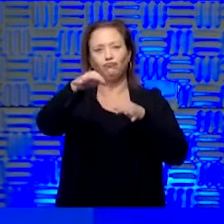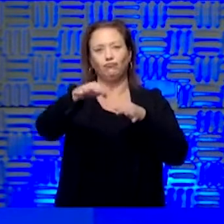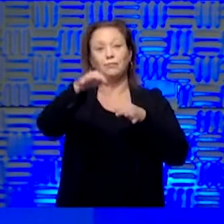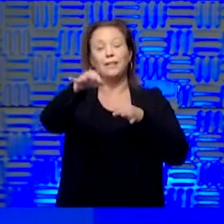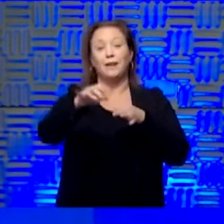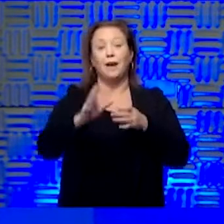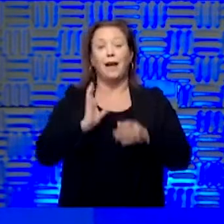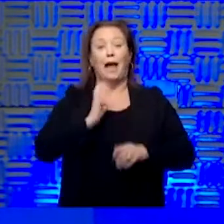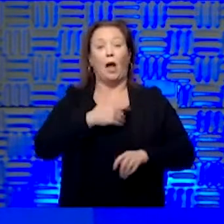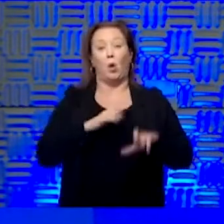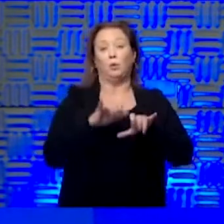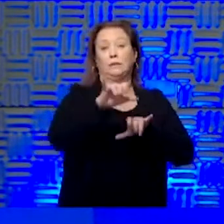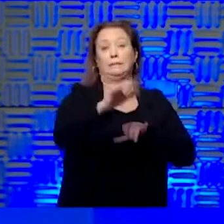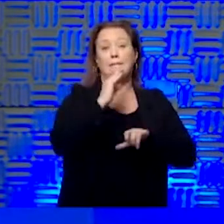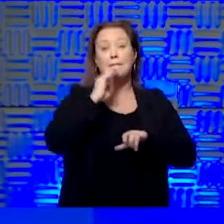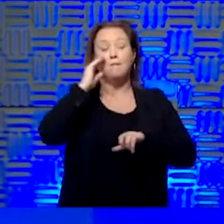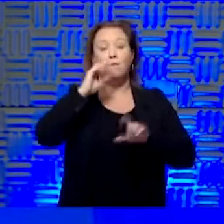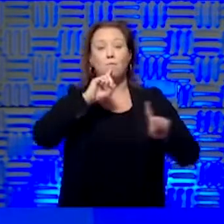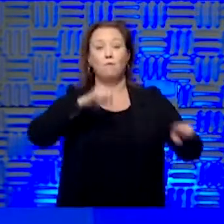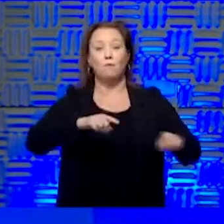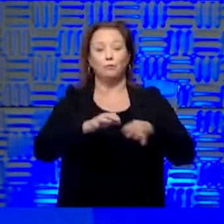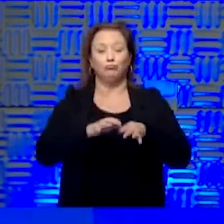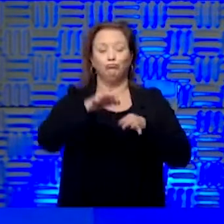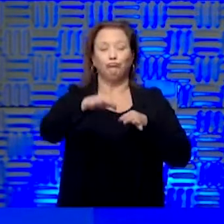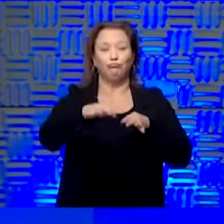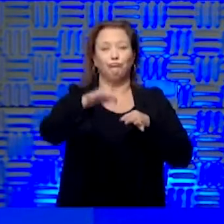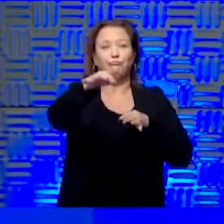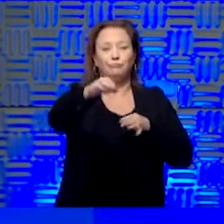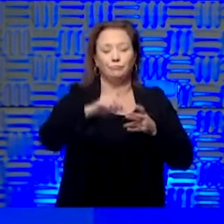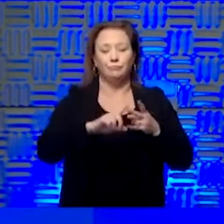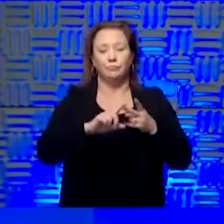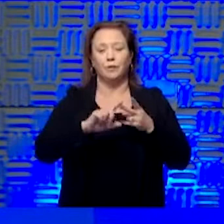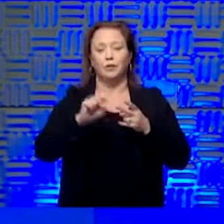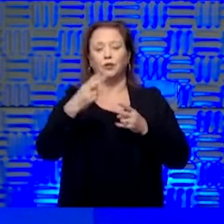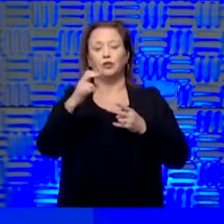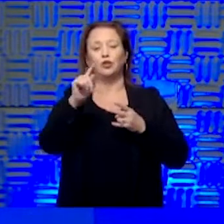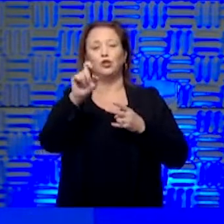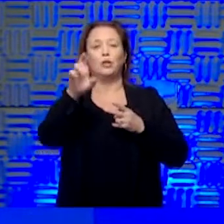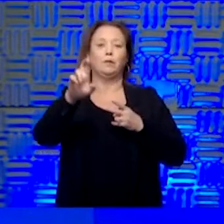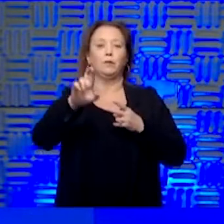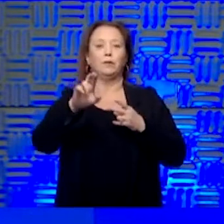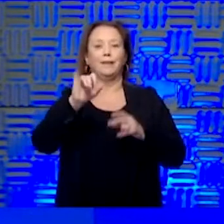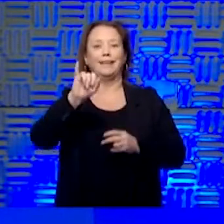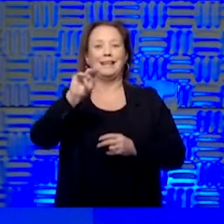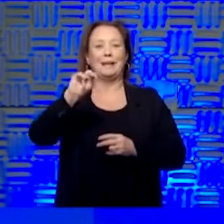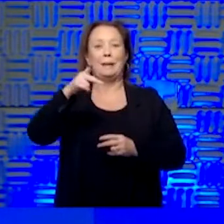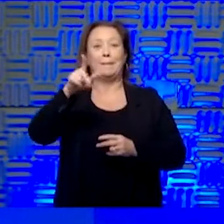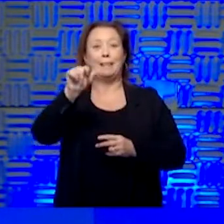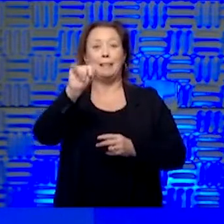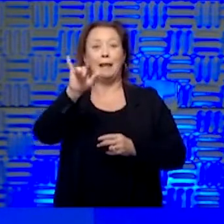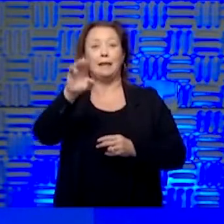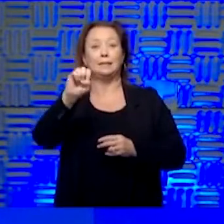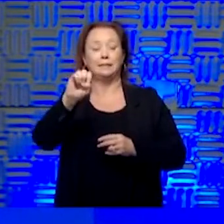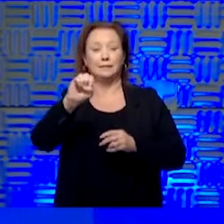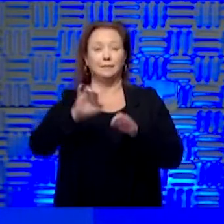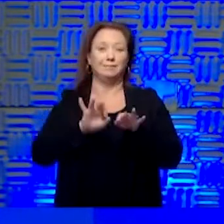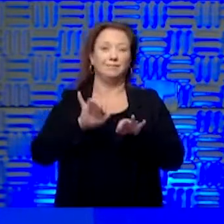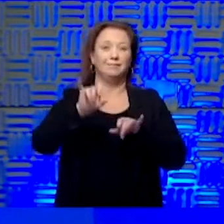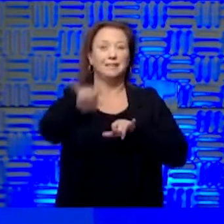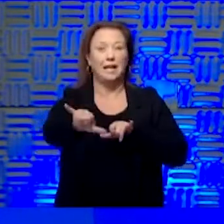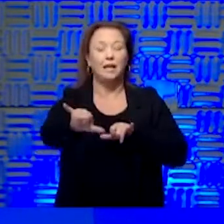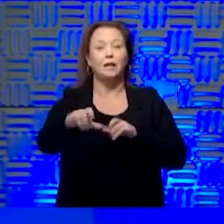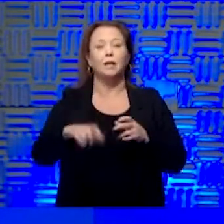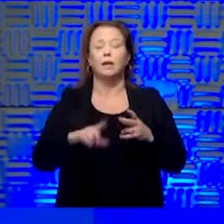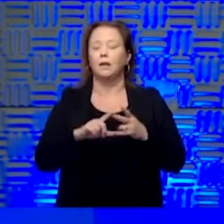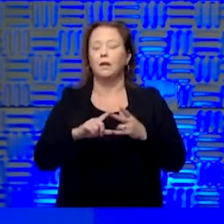stay-at-home orders are being pushed out longer. The shelter-in-place. And until we get some more information on really